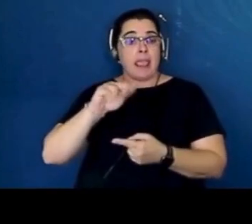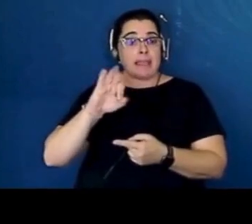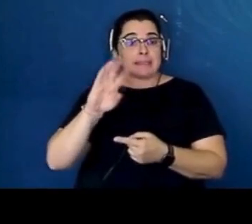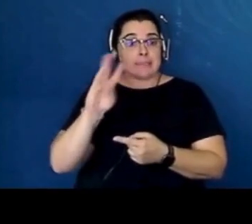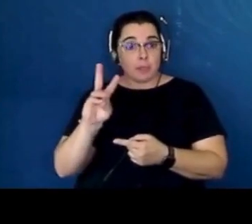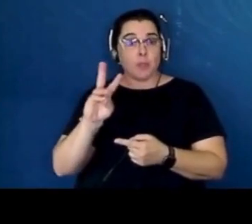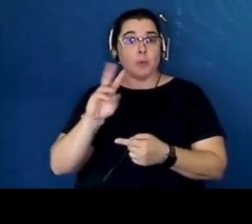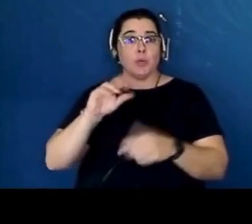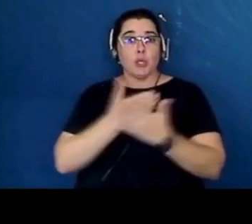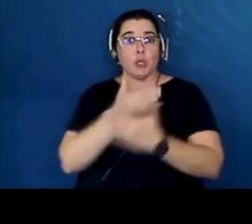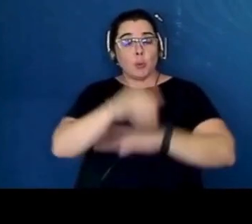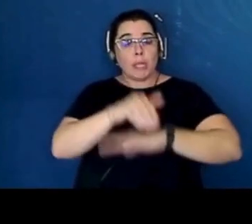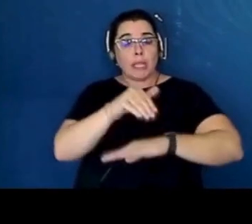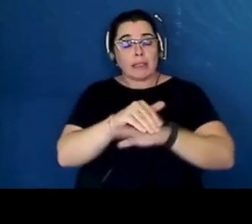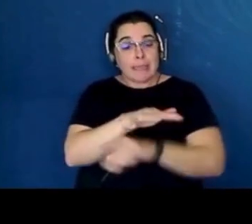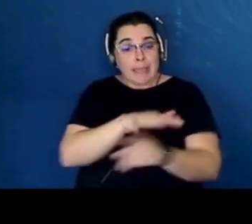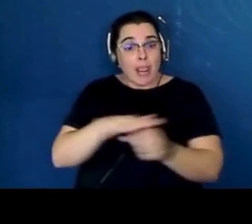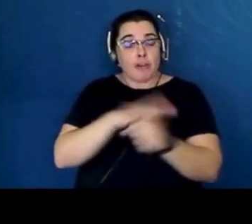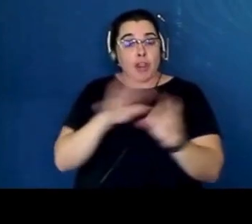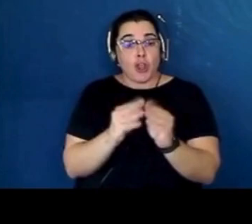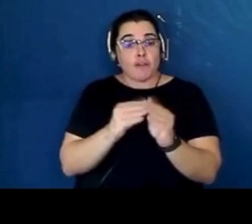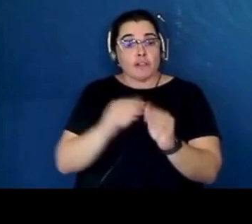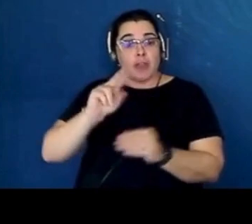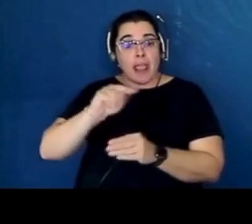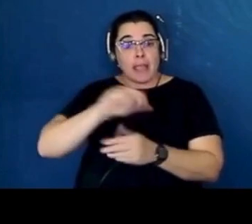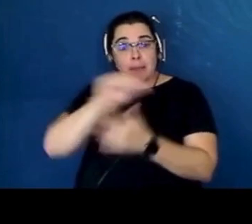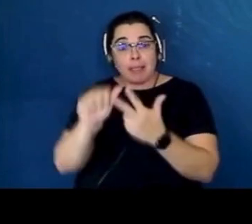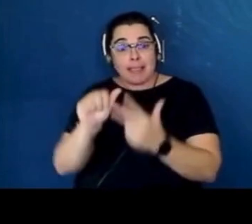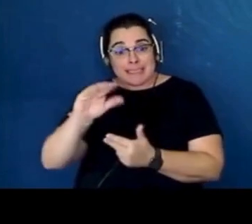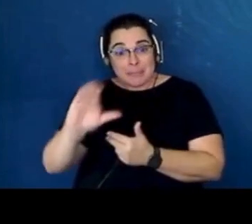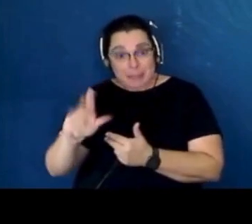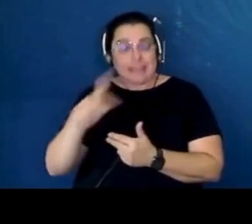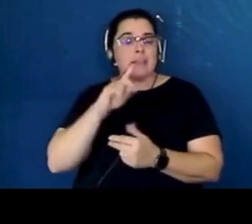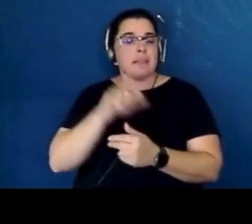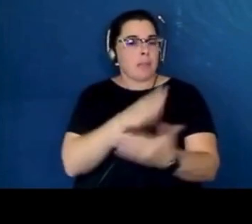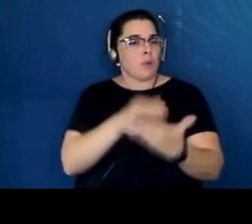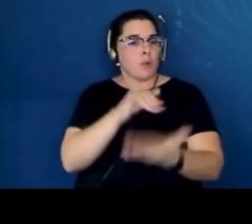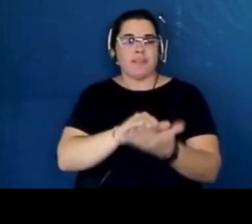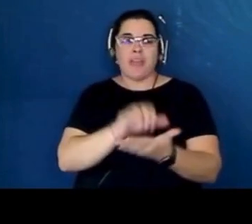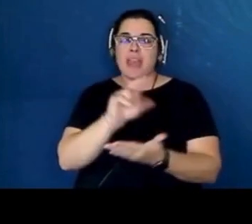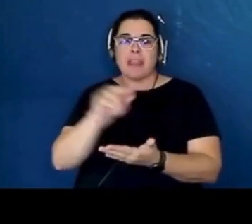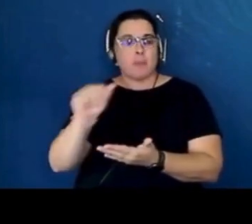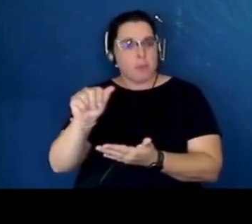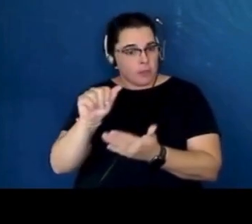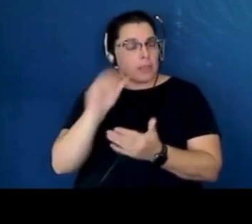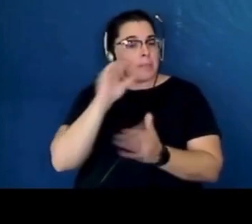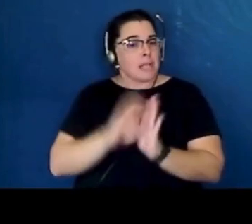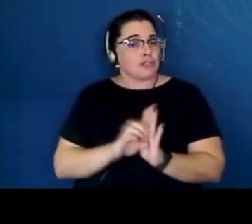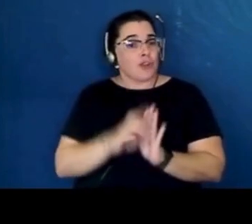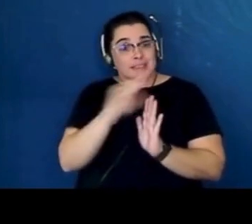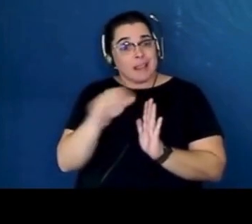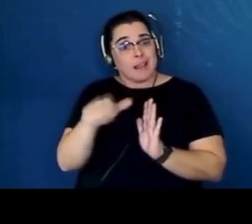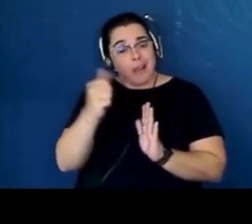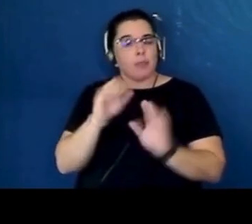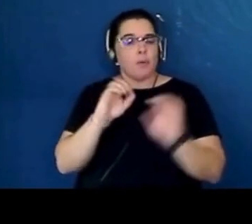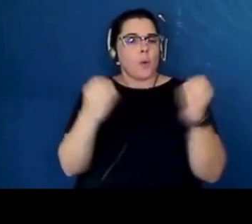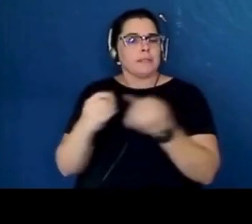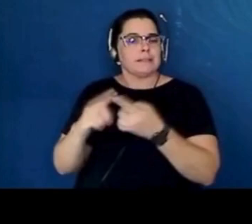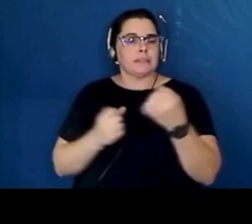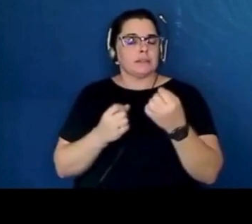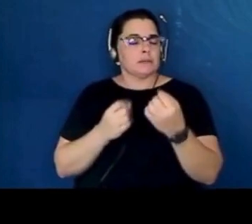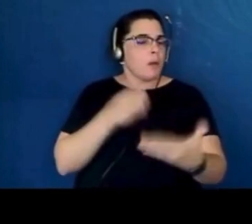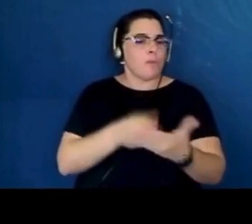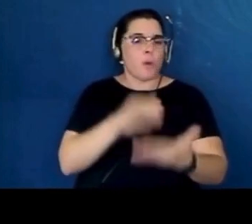as you heard, the New England Area Conference of the NAACP oppose Native American mascots. Other national organizations opposing Native